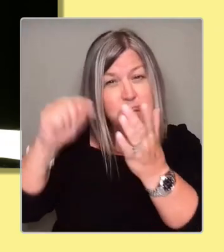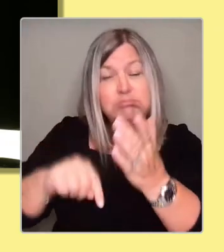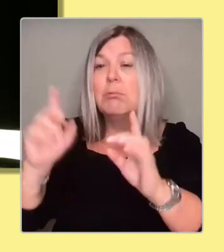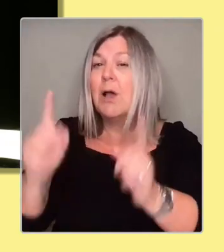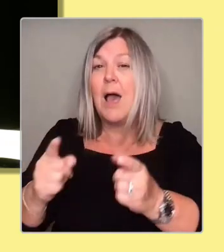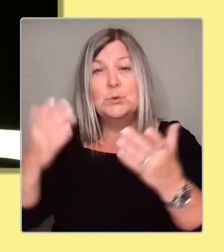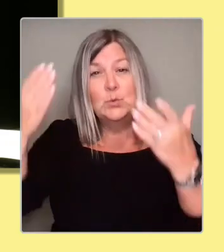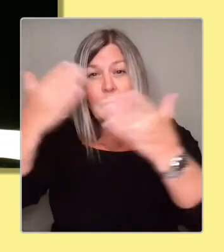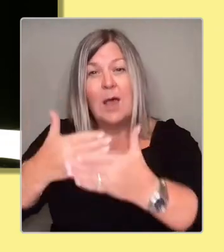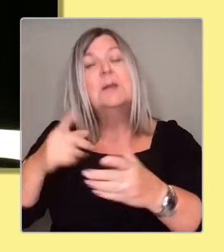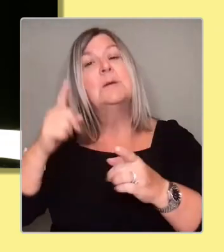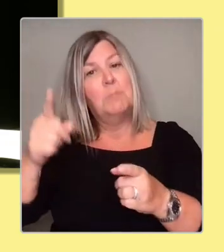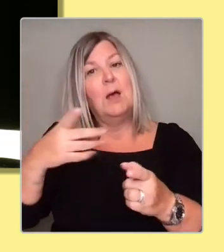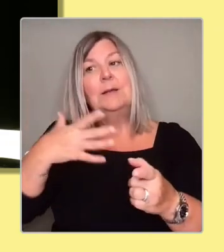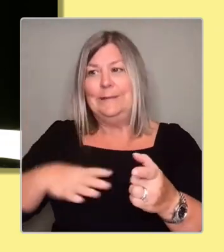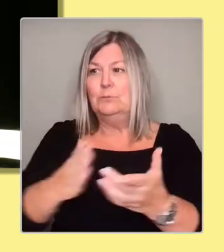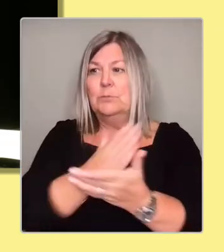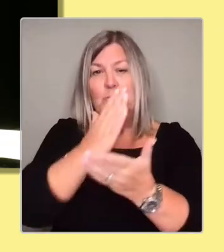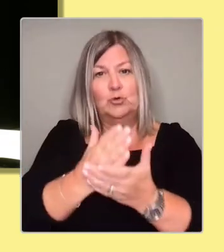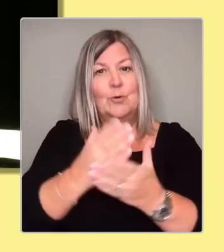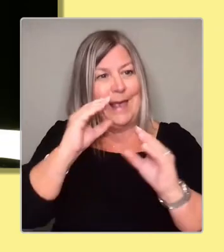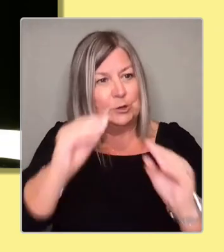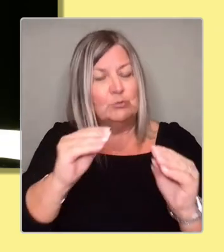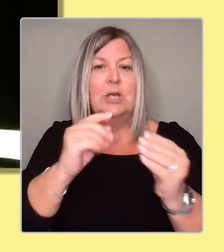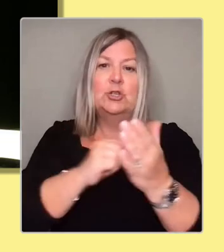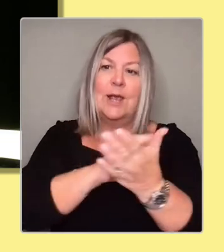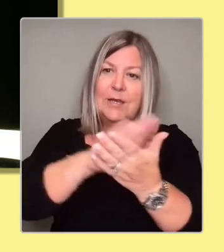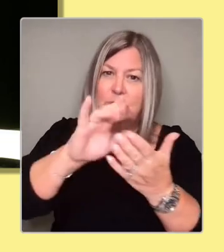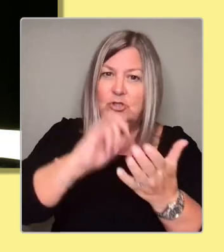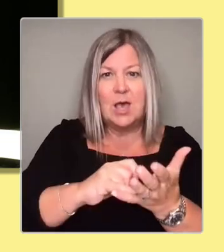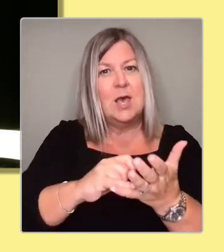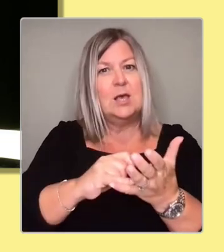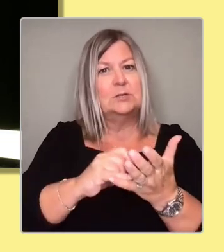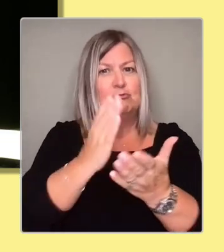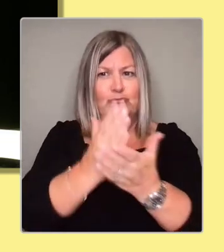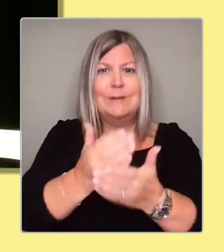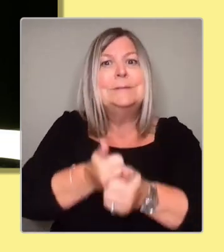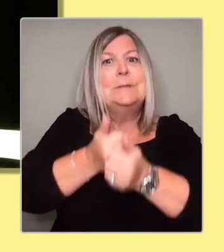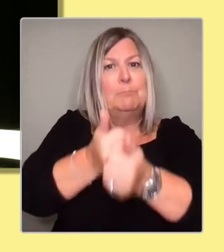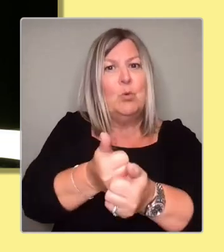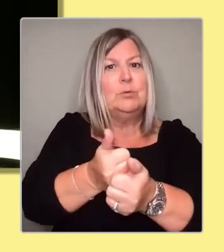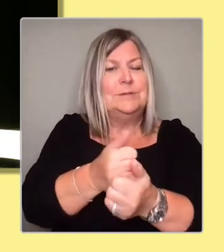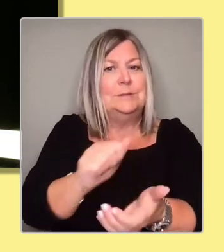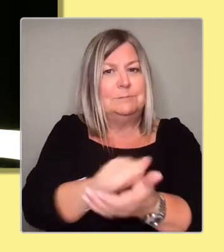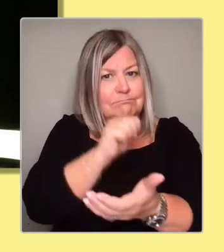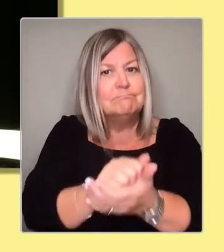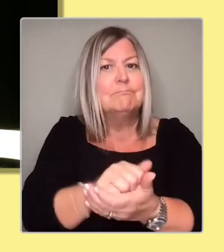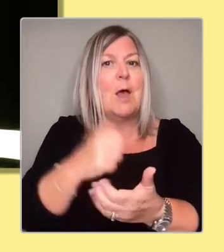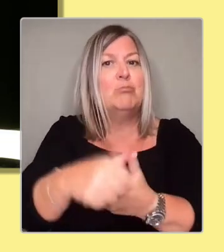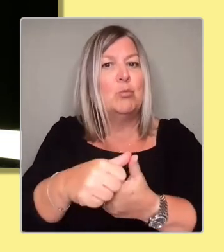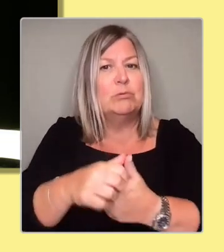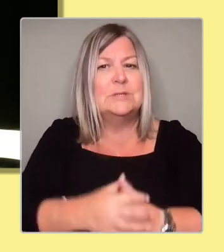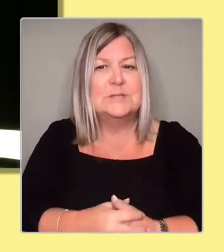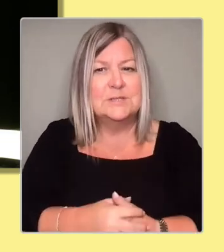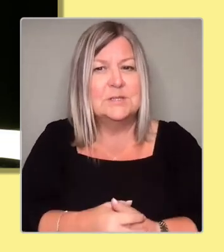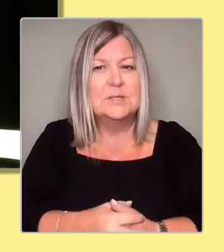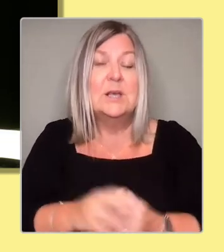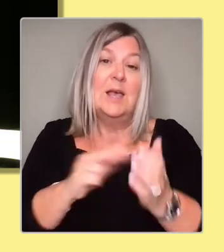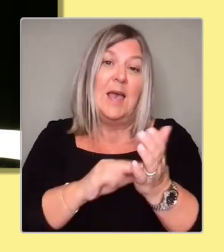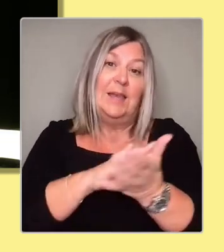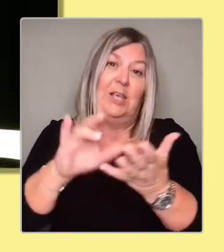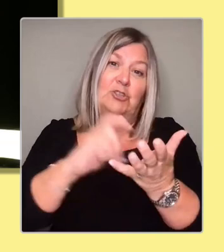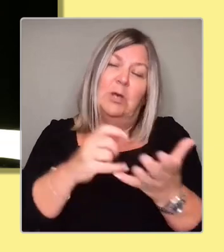we possibly can to help them at this time of need. And the NHS, for me, you would be surprised as Cabinet Secretary for Health and Social Care,